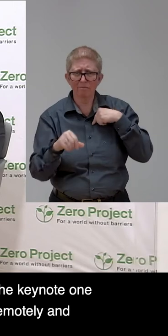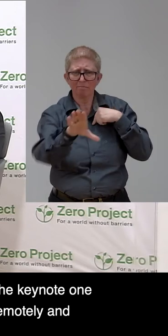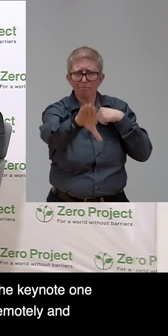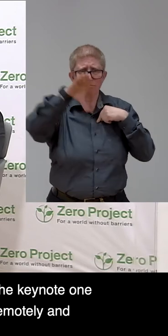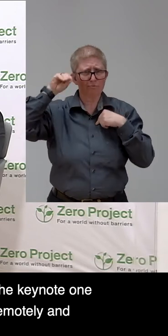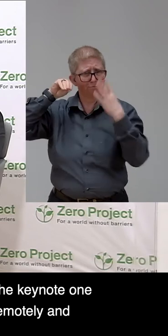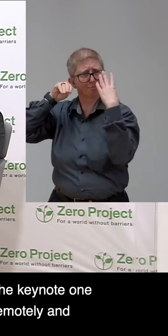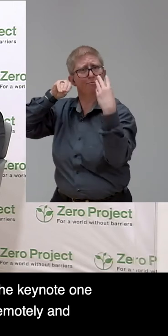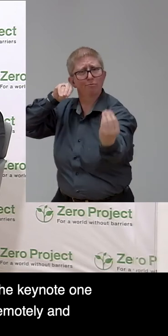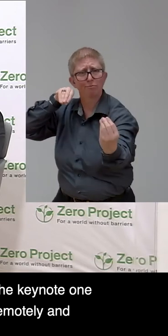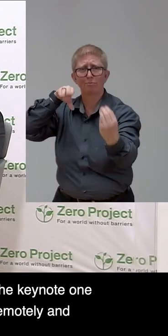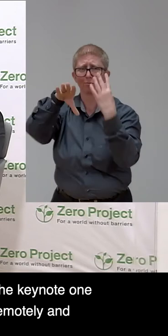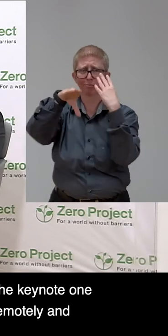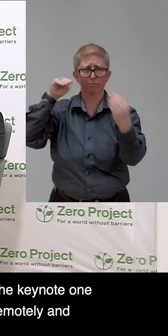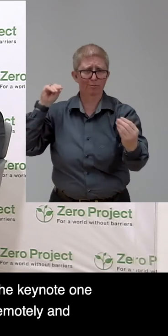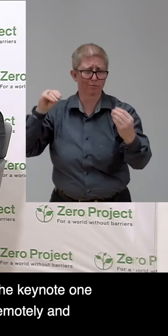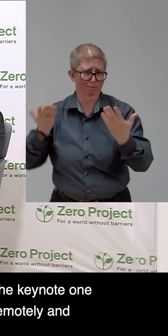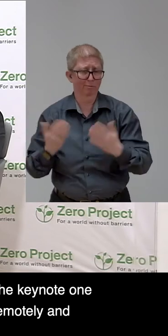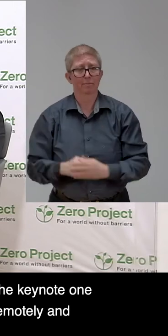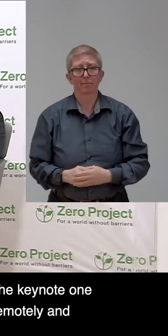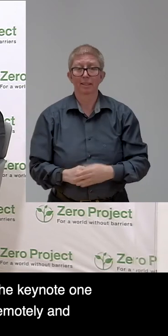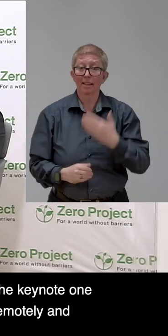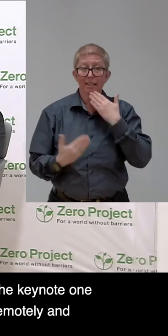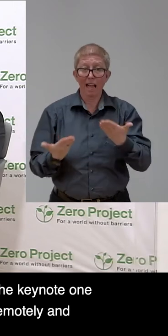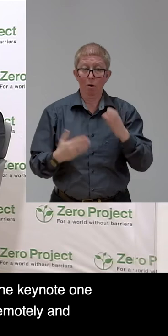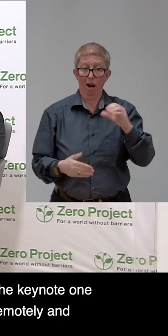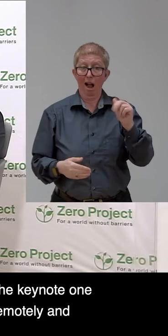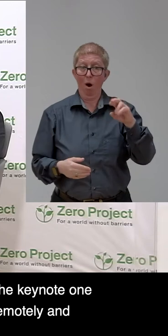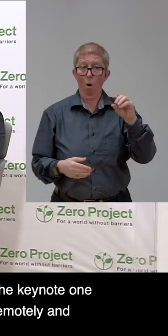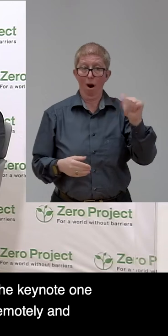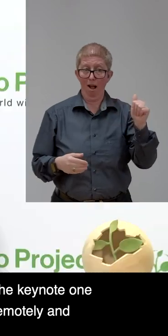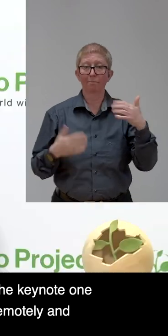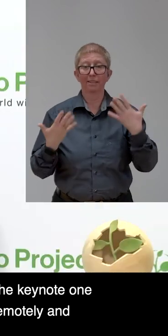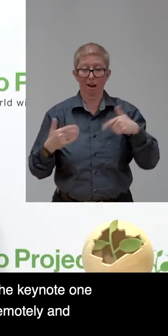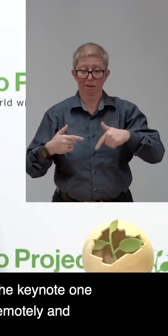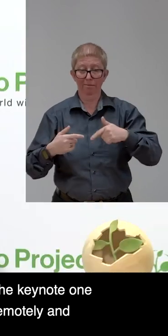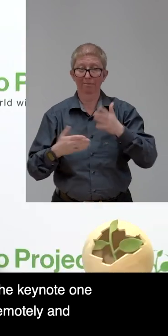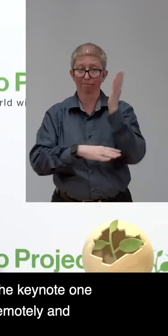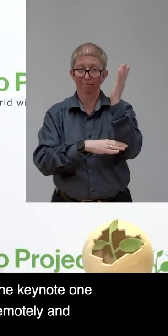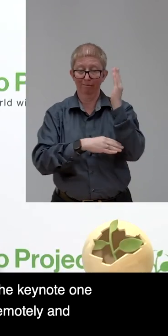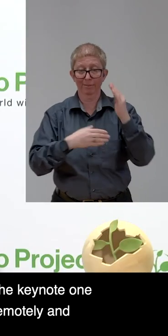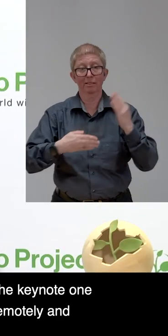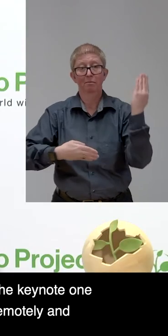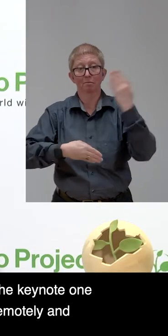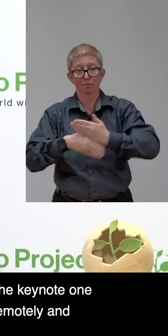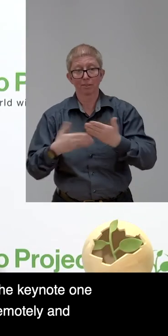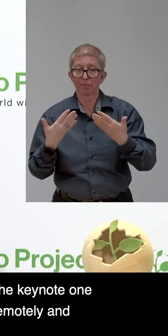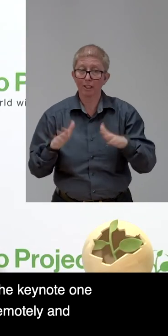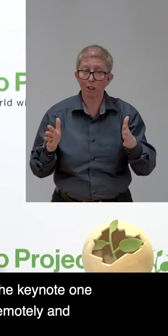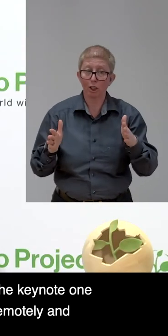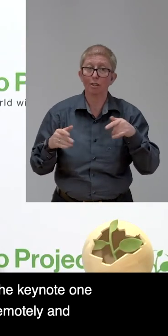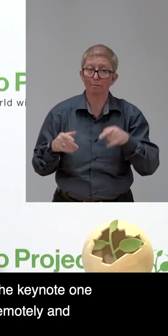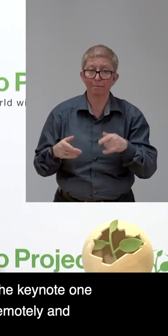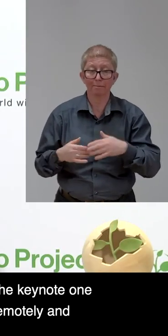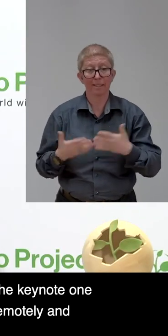Martin, for joining. We are closing now this part of the keynote hour with keynote one, moving on to keynote two. Carola, you